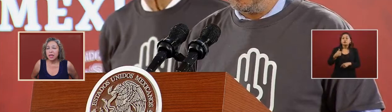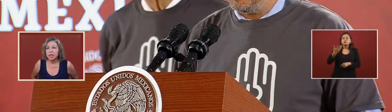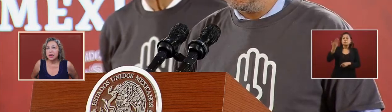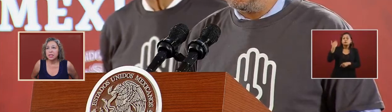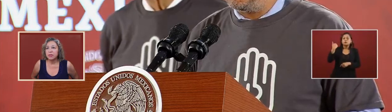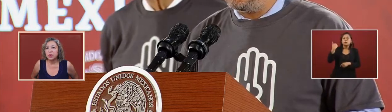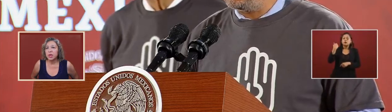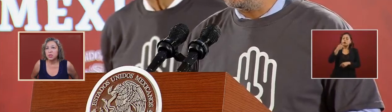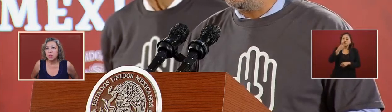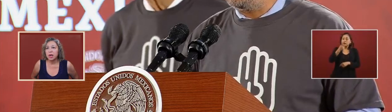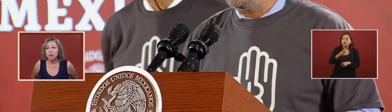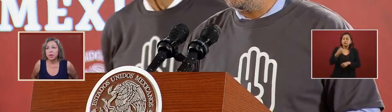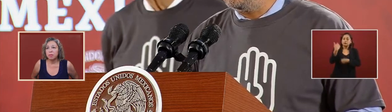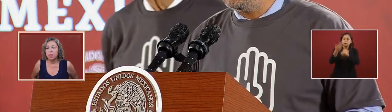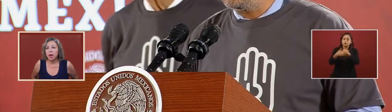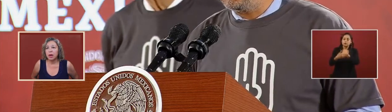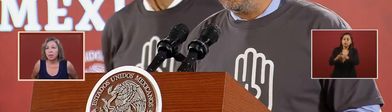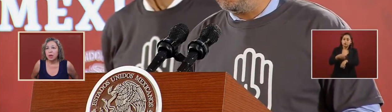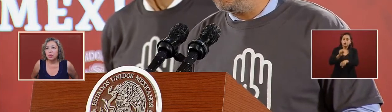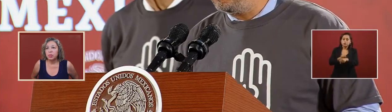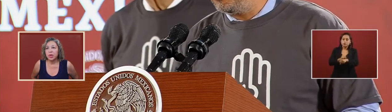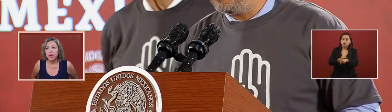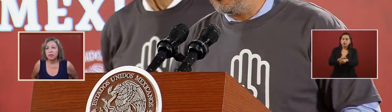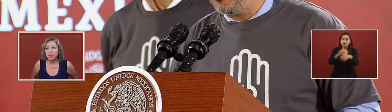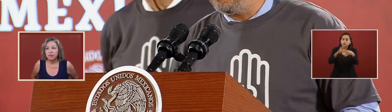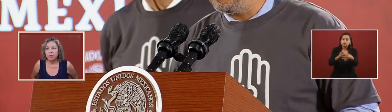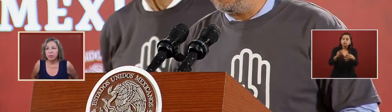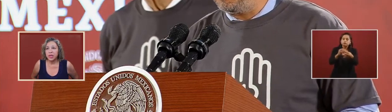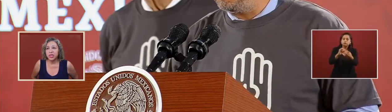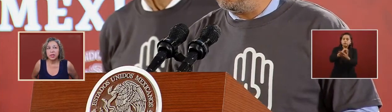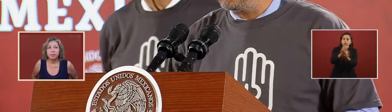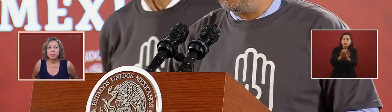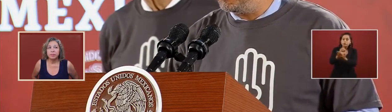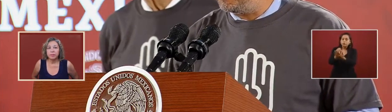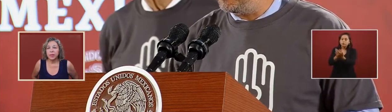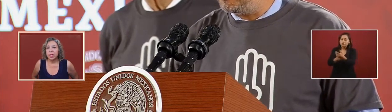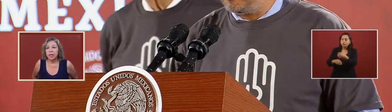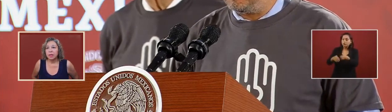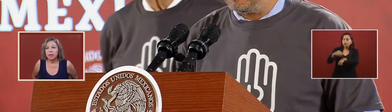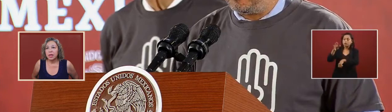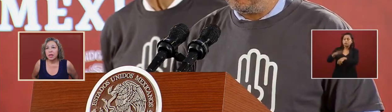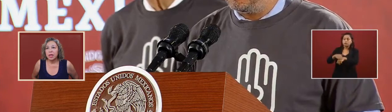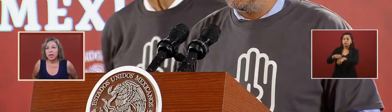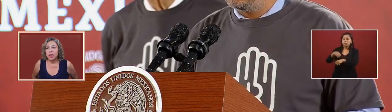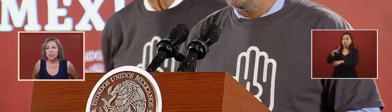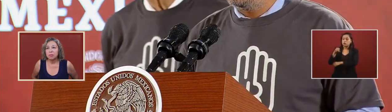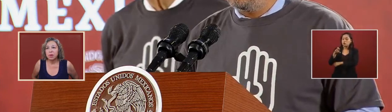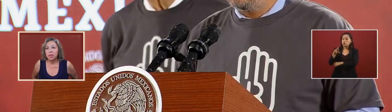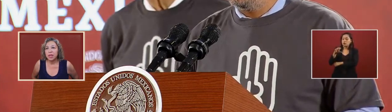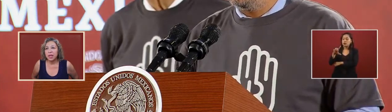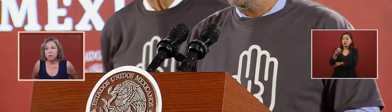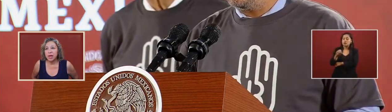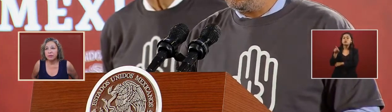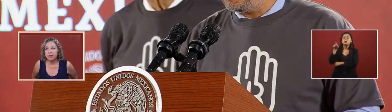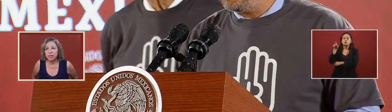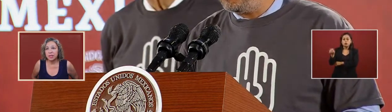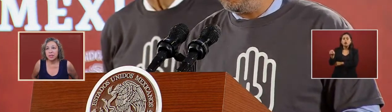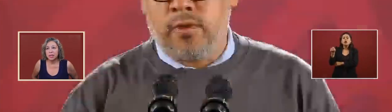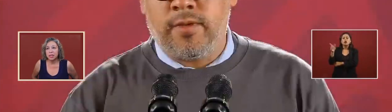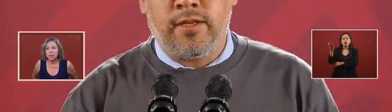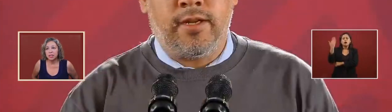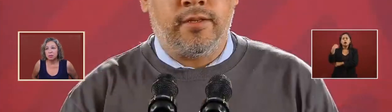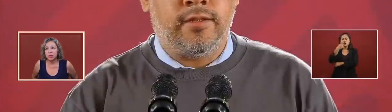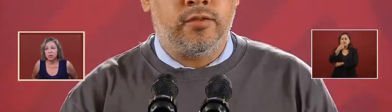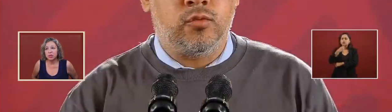in the the in next few weeks we're going to be putting out the information that he has publicly manifested